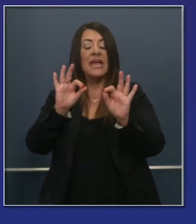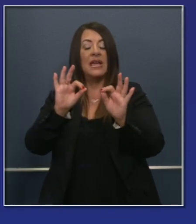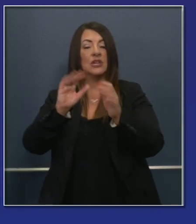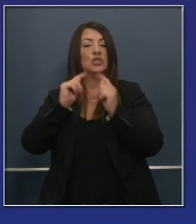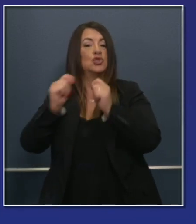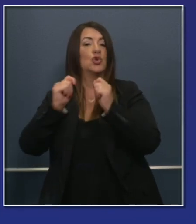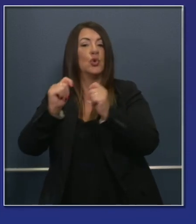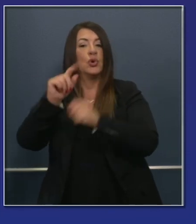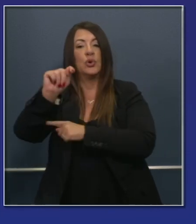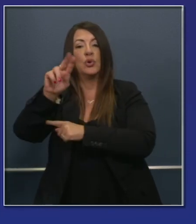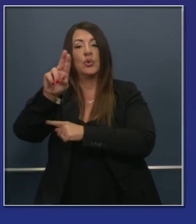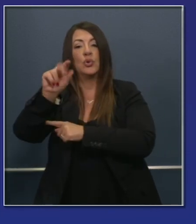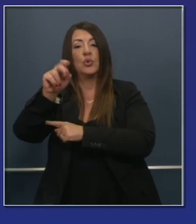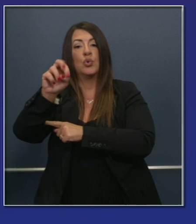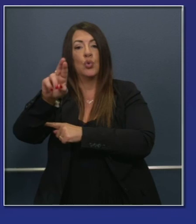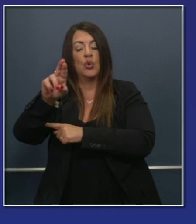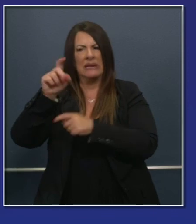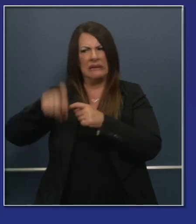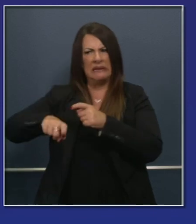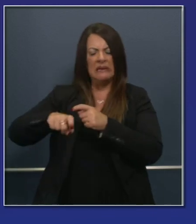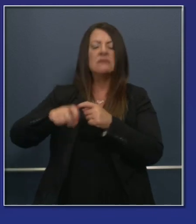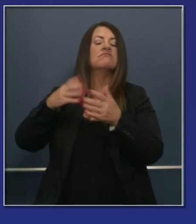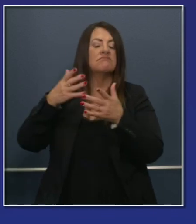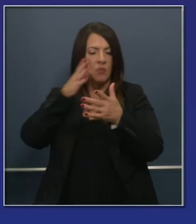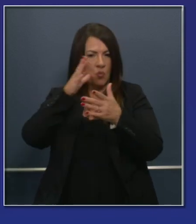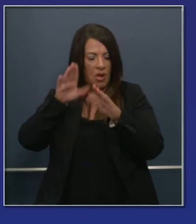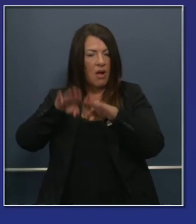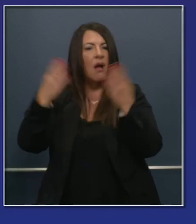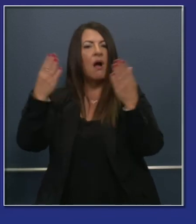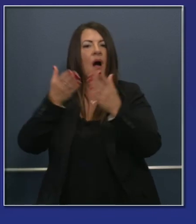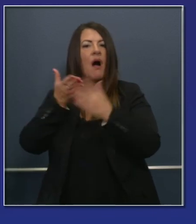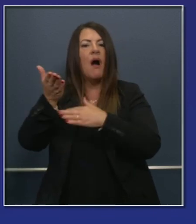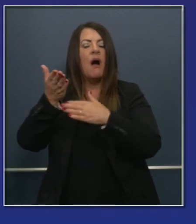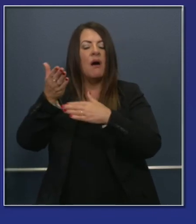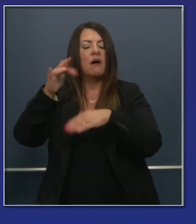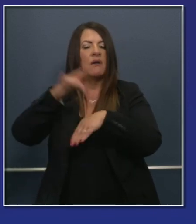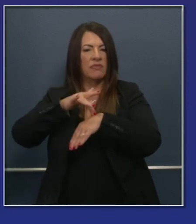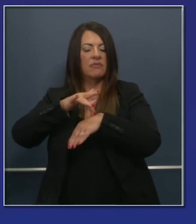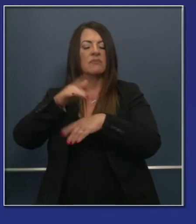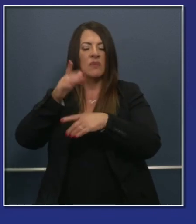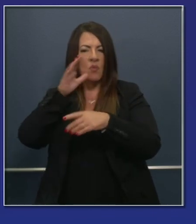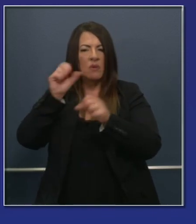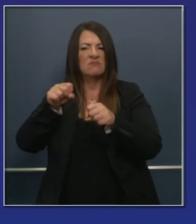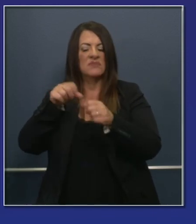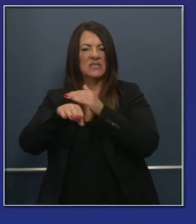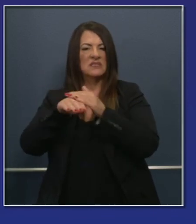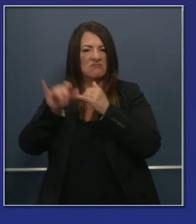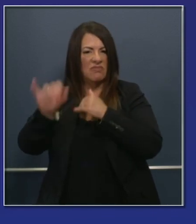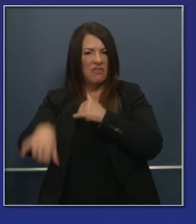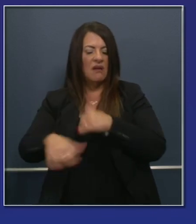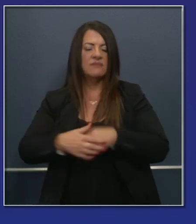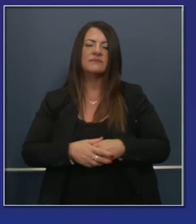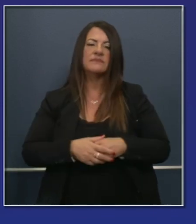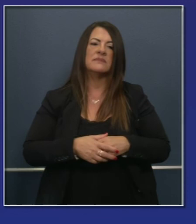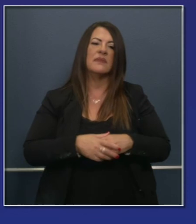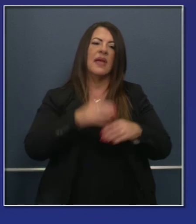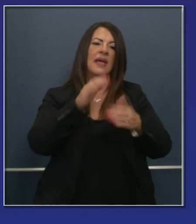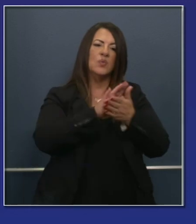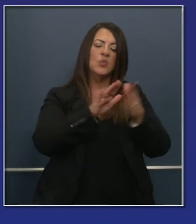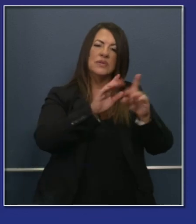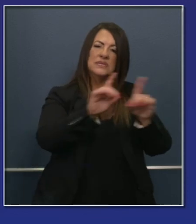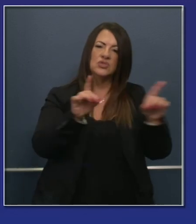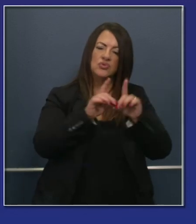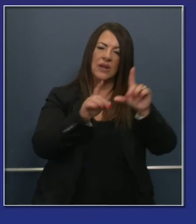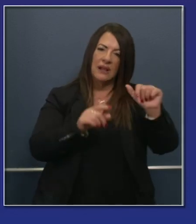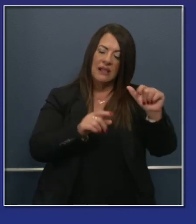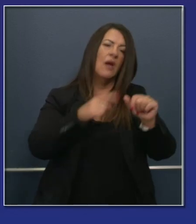anyone who needs it. In Long Beach, starting September 1st, the district has more than enough laptops and hotspots for every child. The